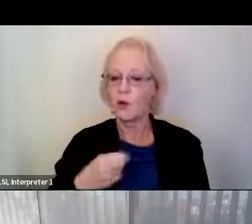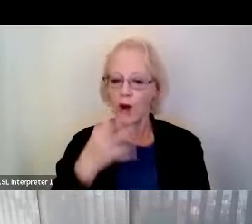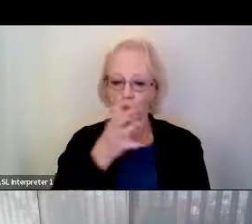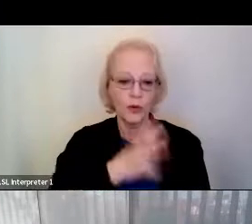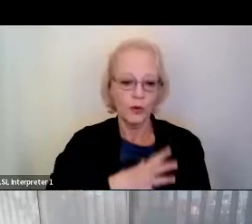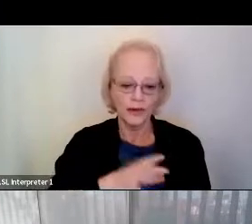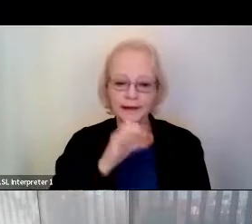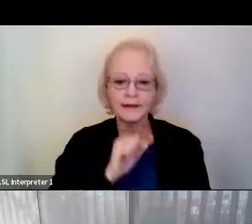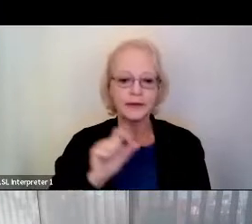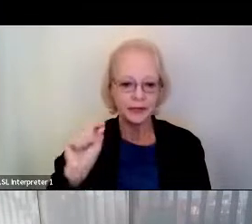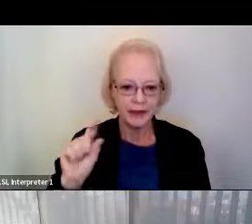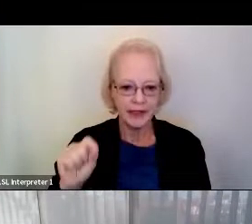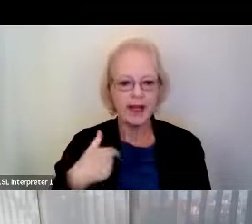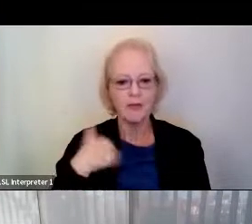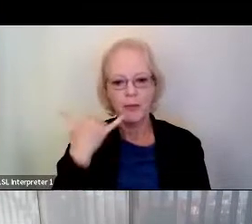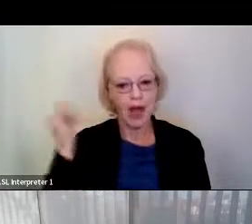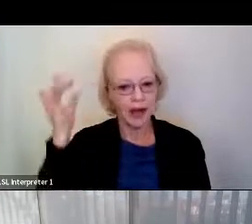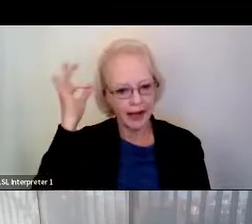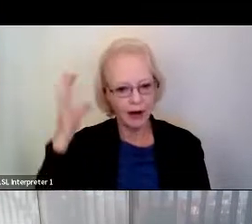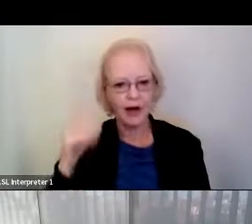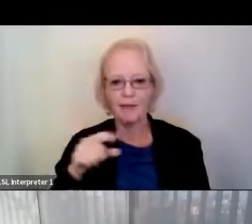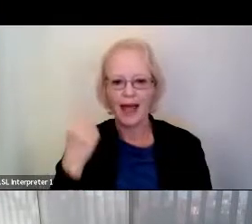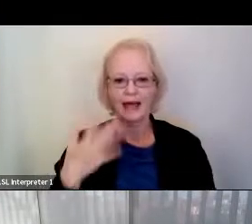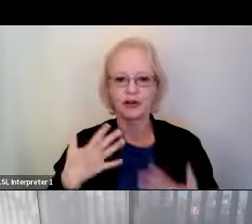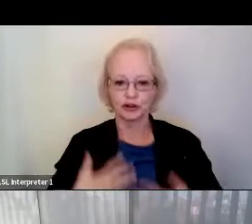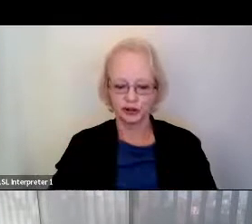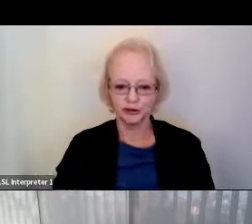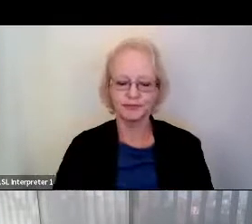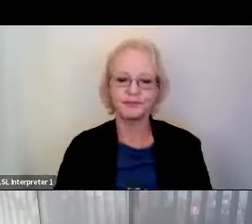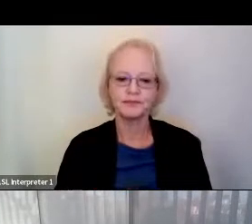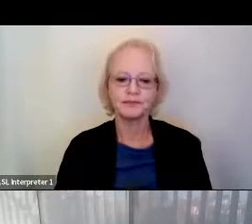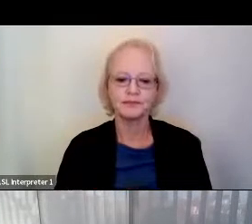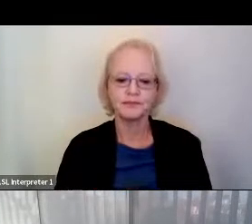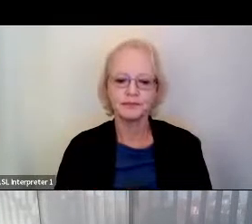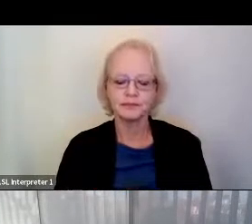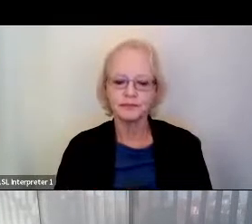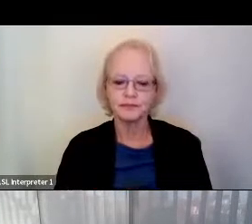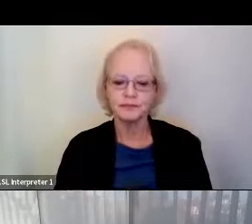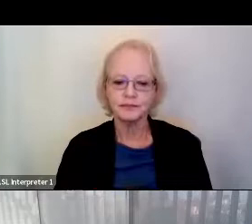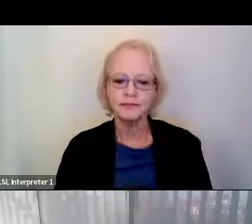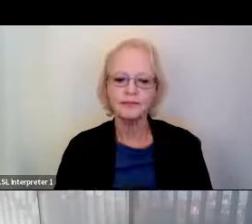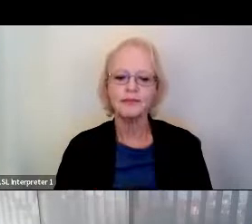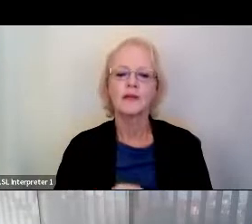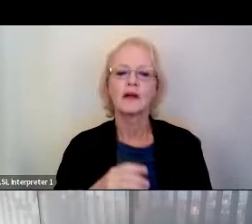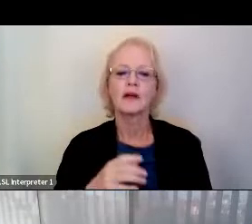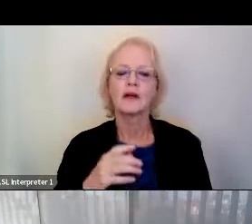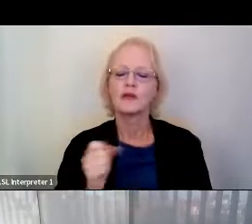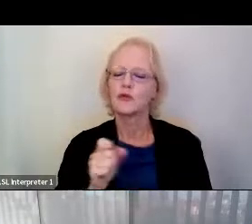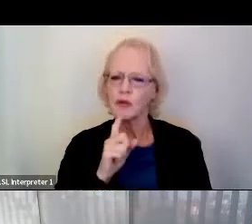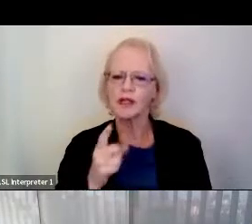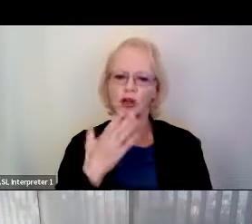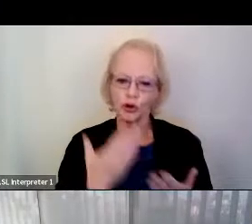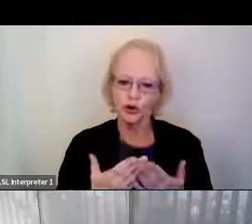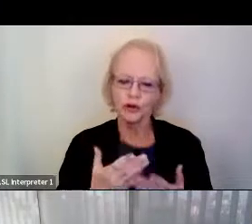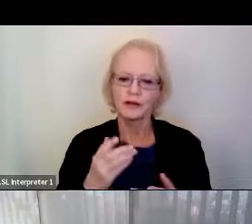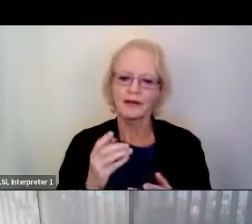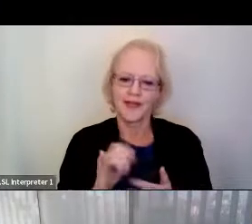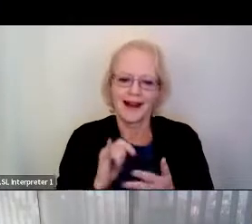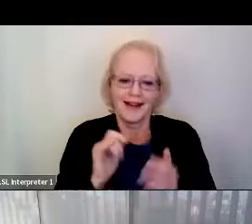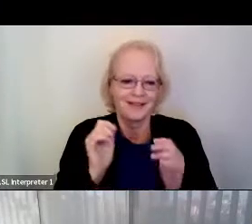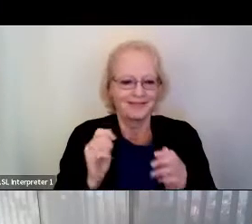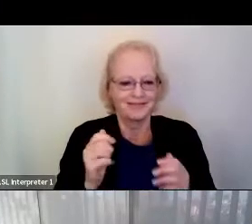my 20s. I have blonde hair, I'm wearing a black shirt and a mask, yellow mask. So good to speak with you all.